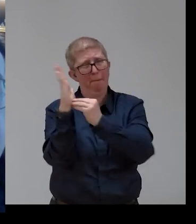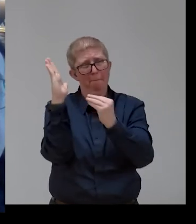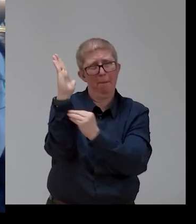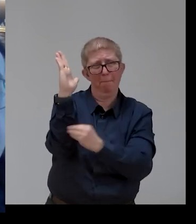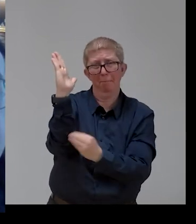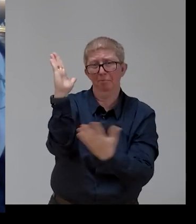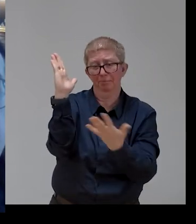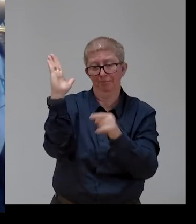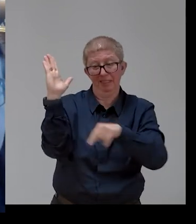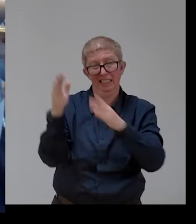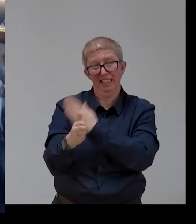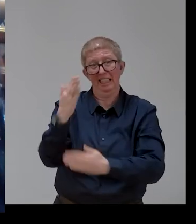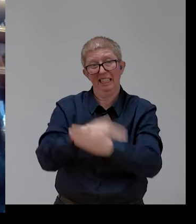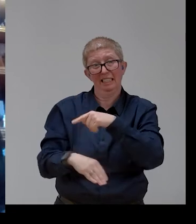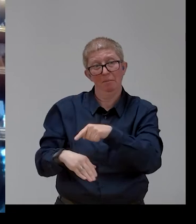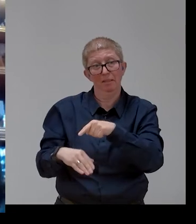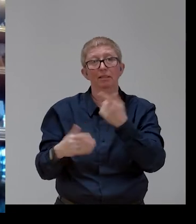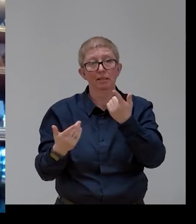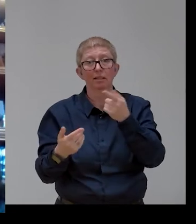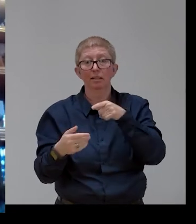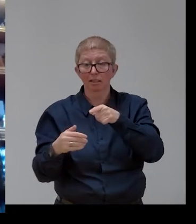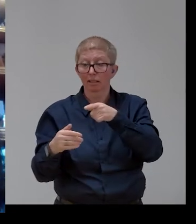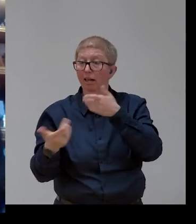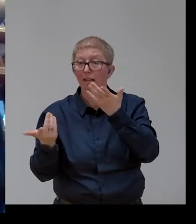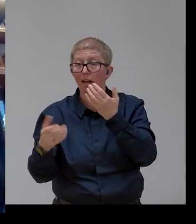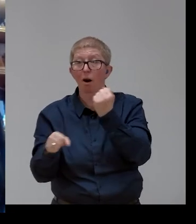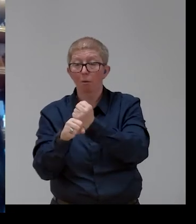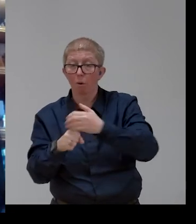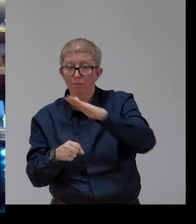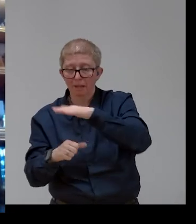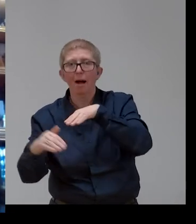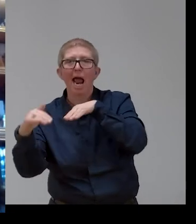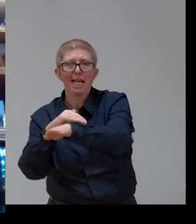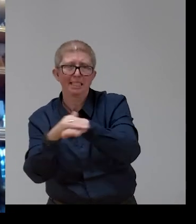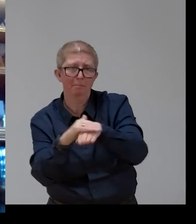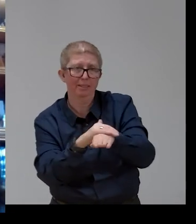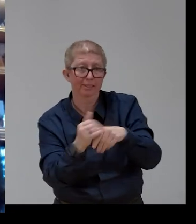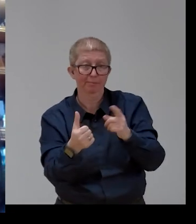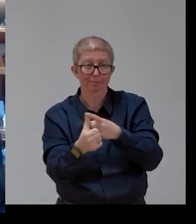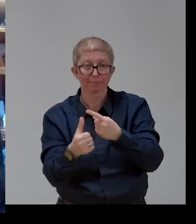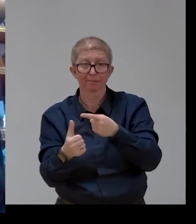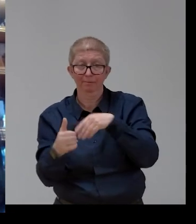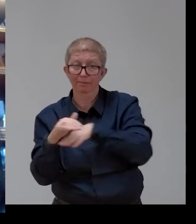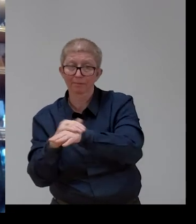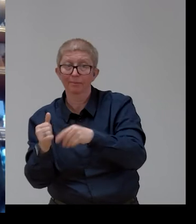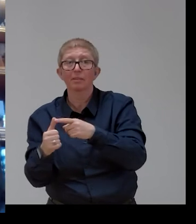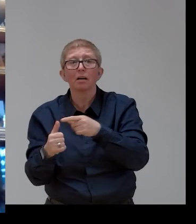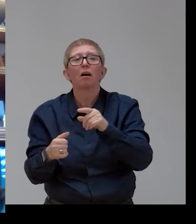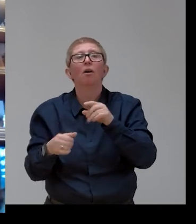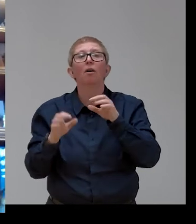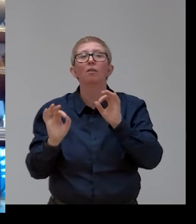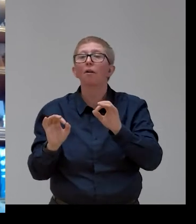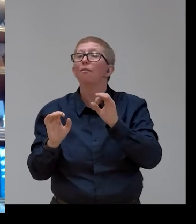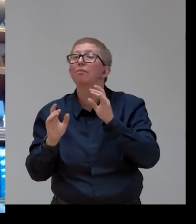access to the labor markets. What's for all the people? Second category, fair work conditions.